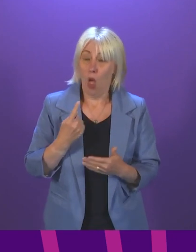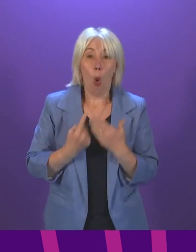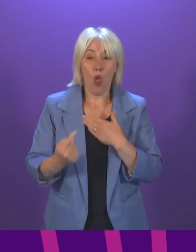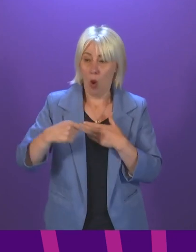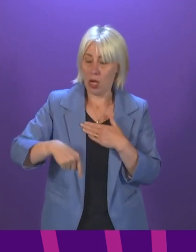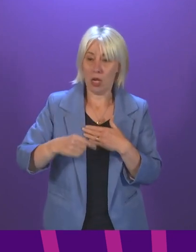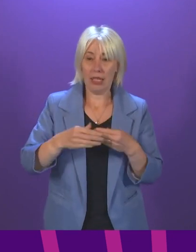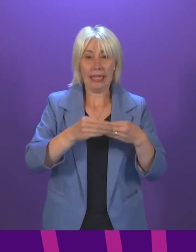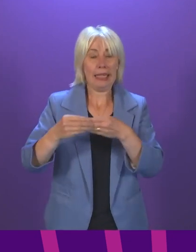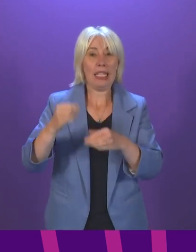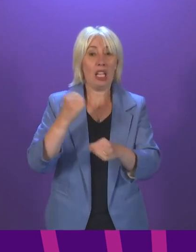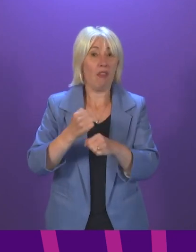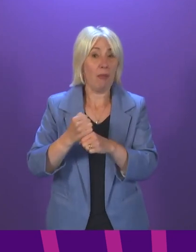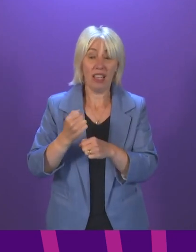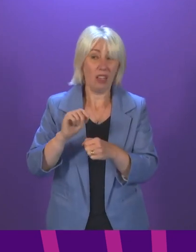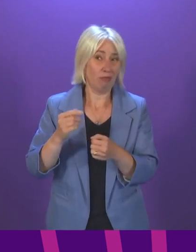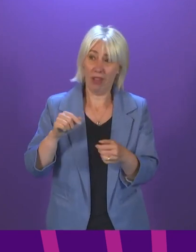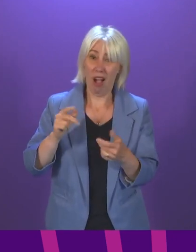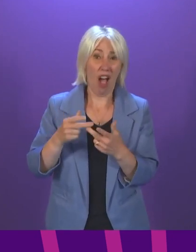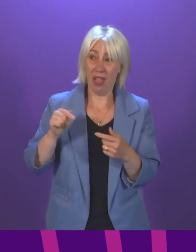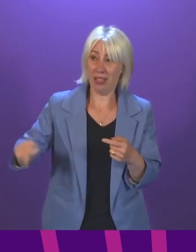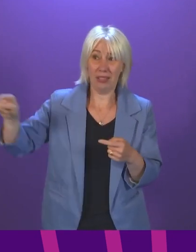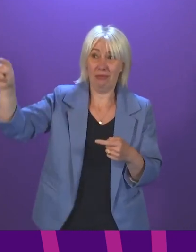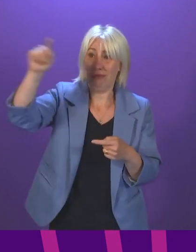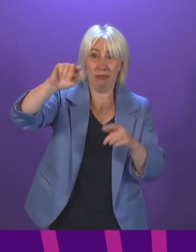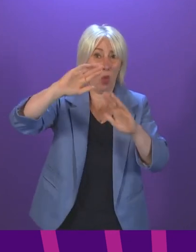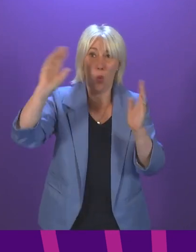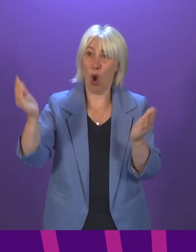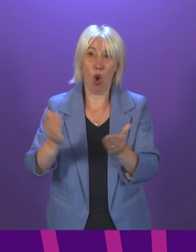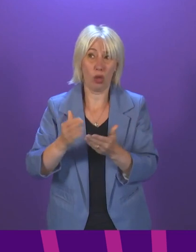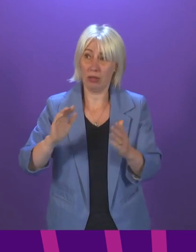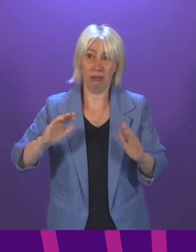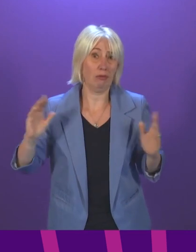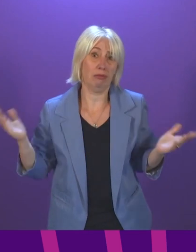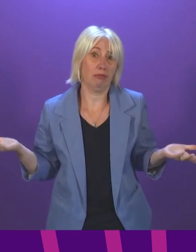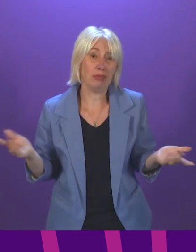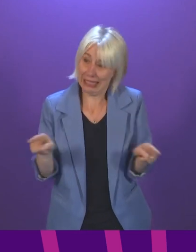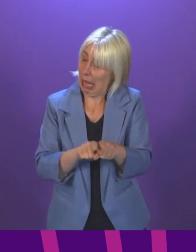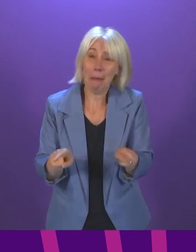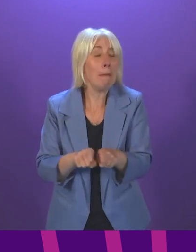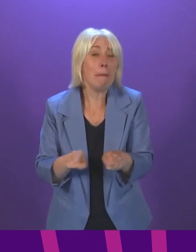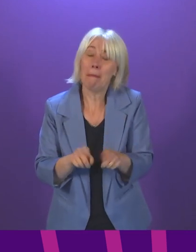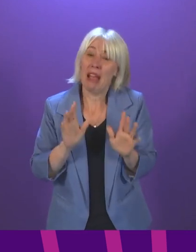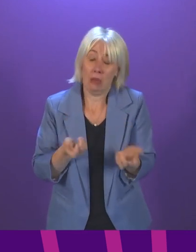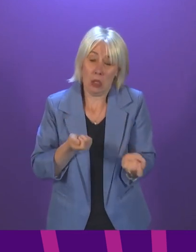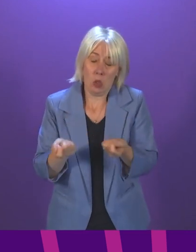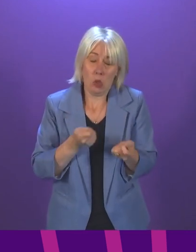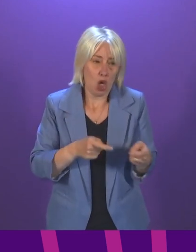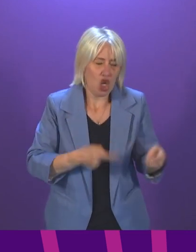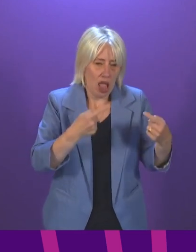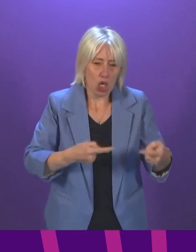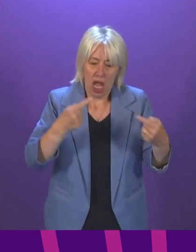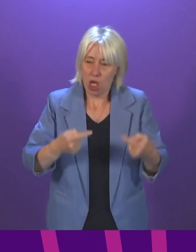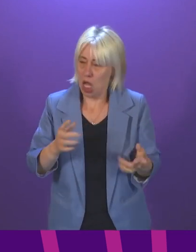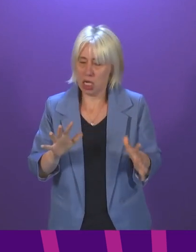right now that is dealing with these issues. Health ministers, governments all across the world are dealing with these challenges right now.